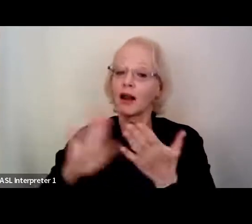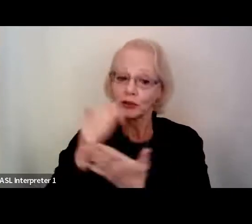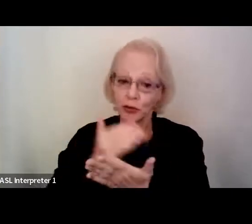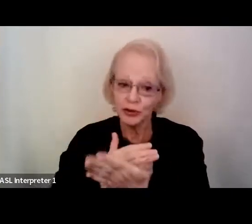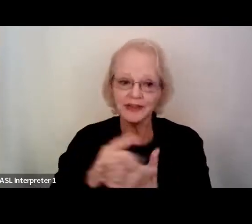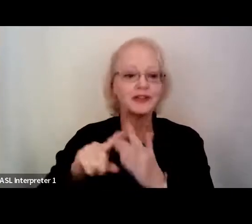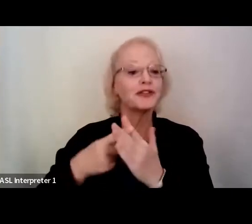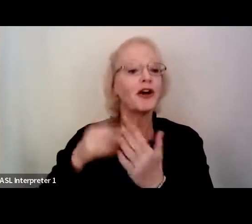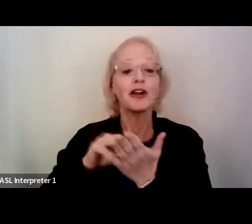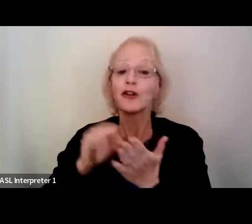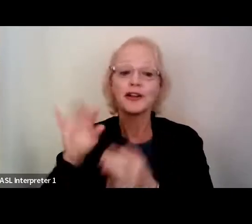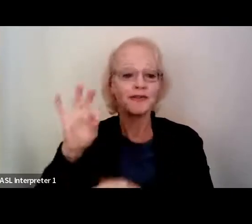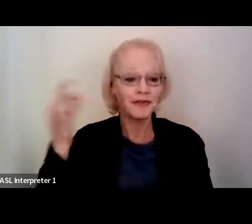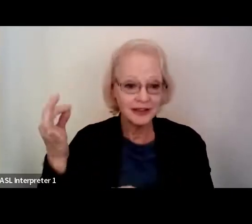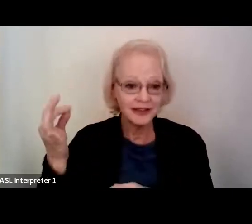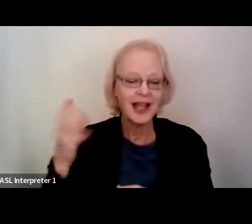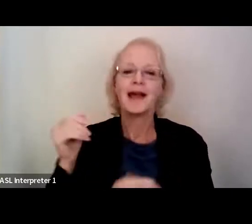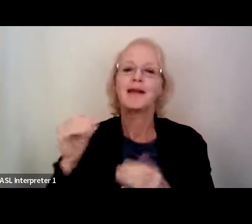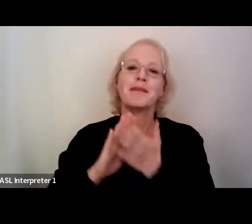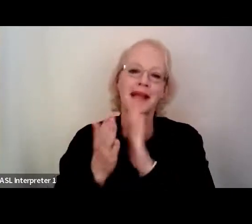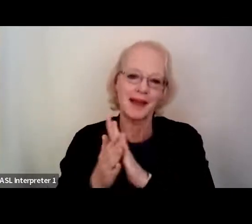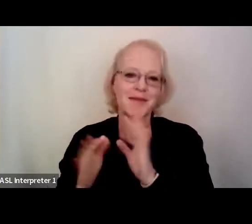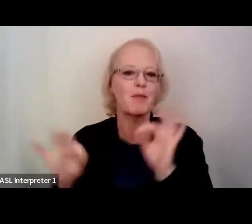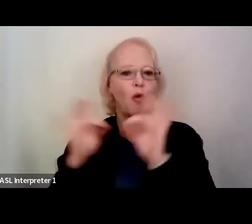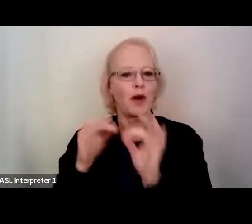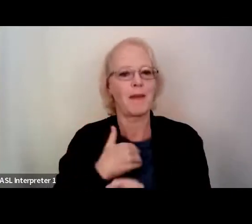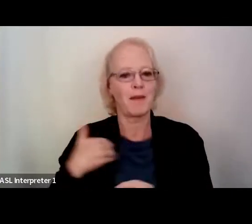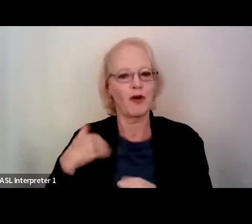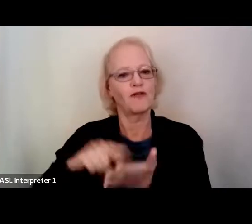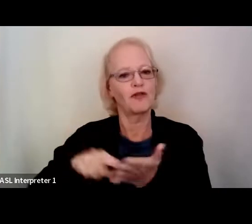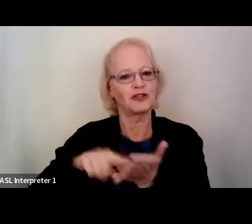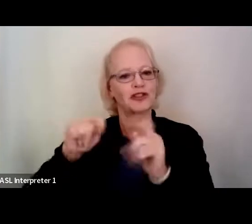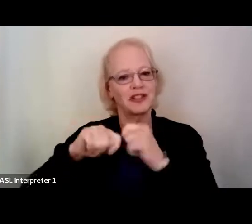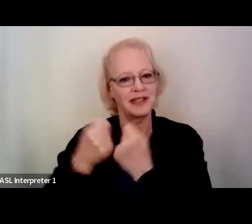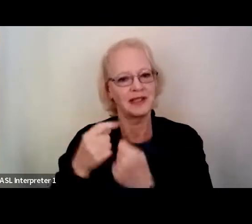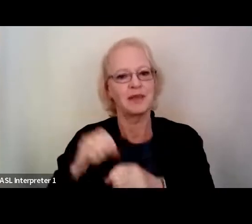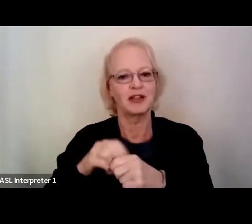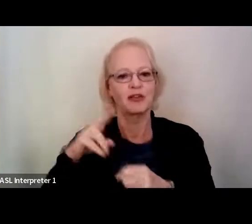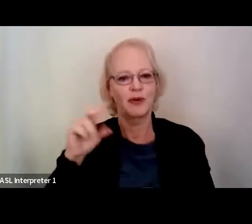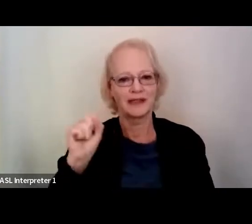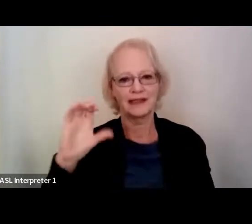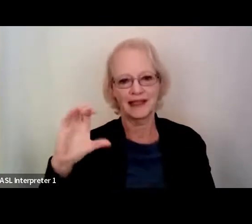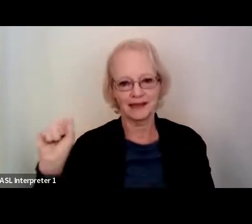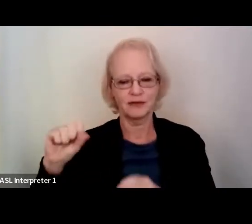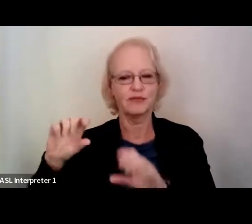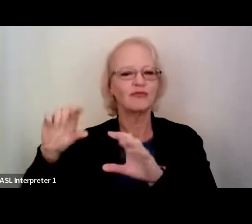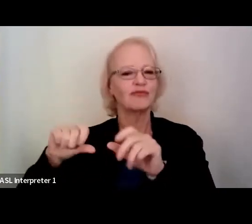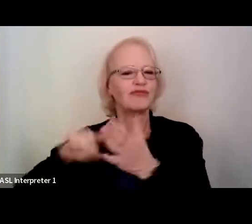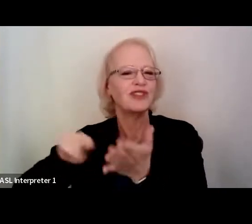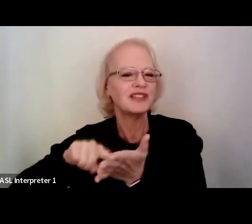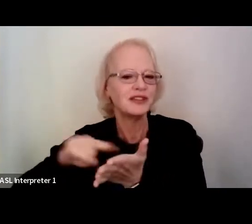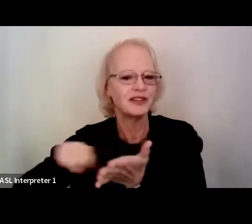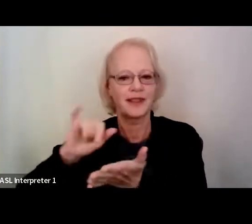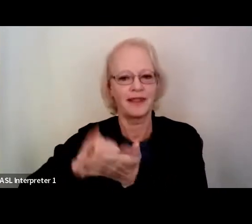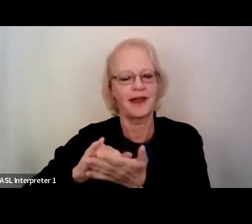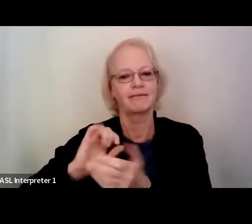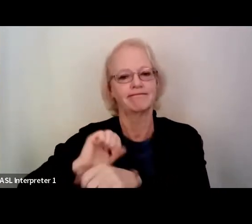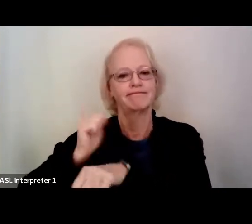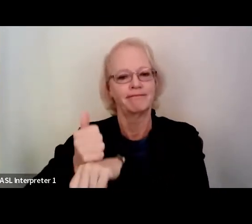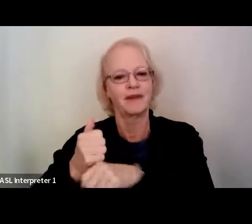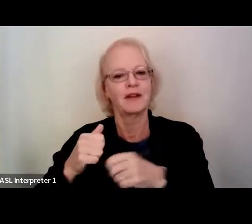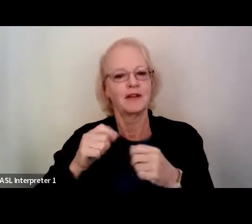and has become a key member of a research team at the University of California, San Francisco that is developing groundbreaking communication